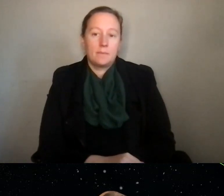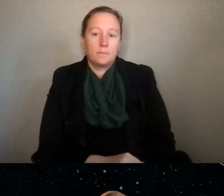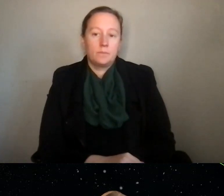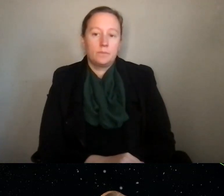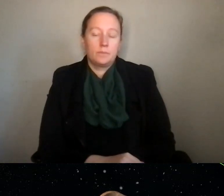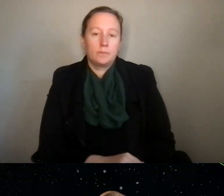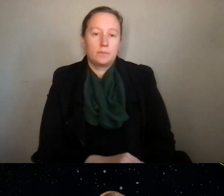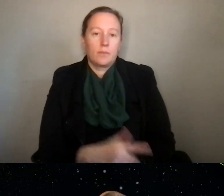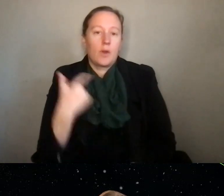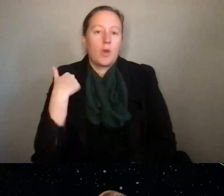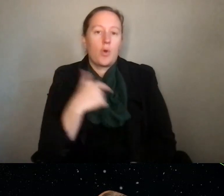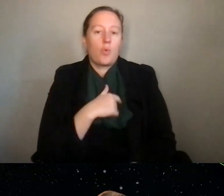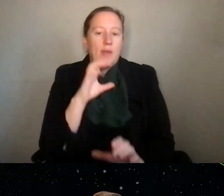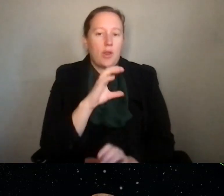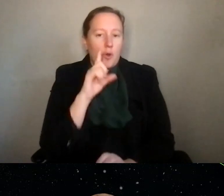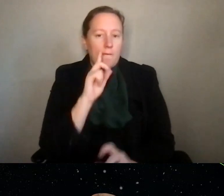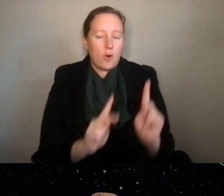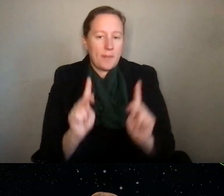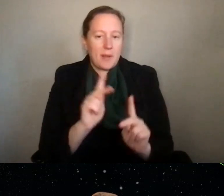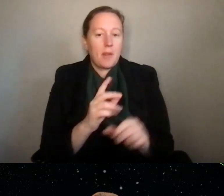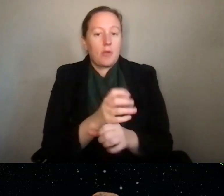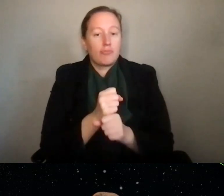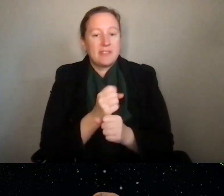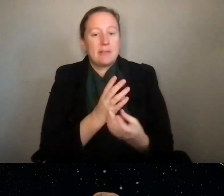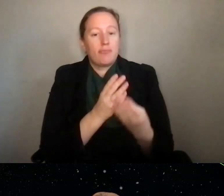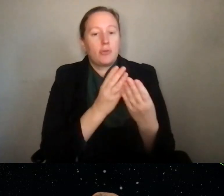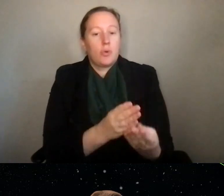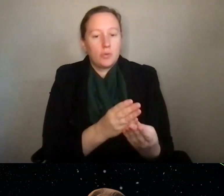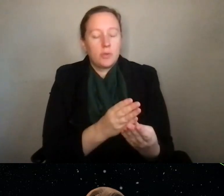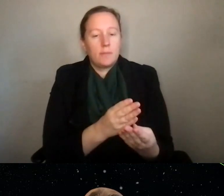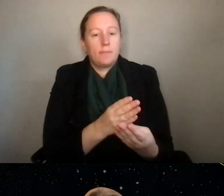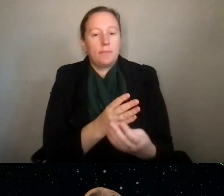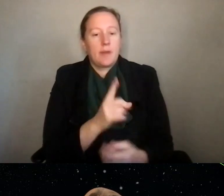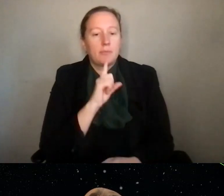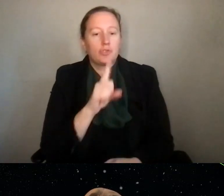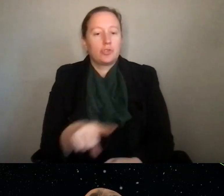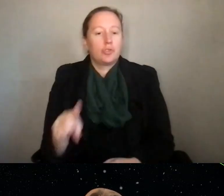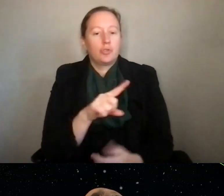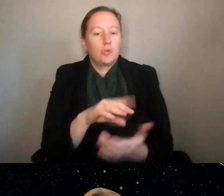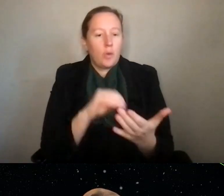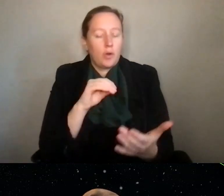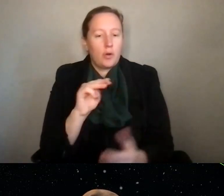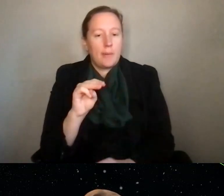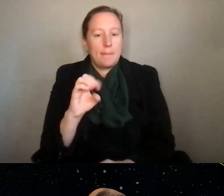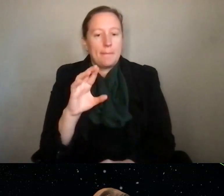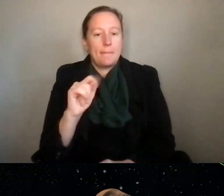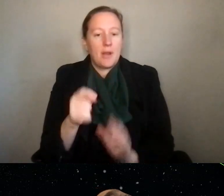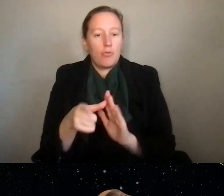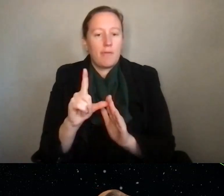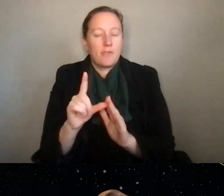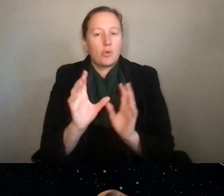So we look for reviewers when I get a proposal in, as I'm sure you learned in the merit review session yesterday,